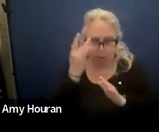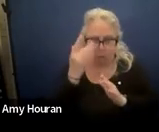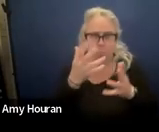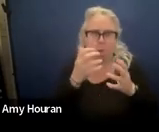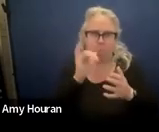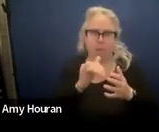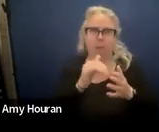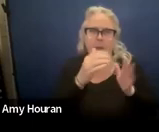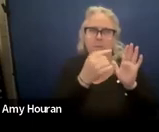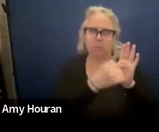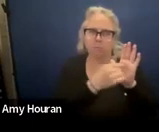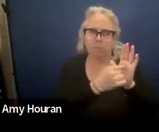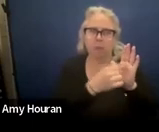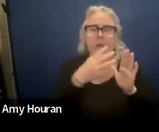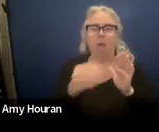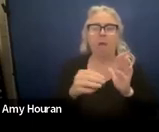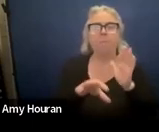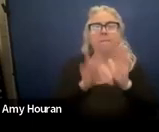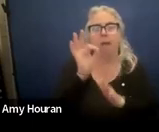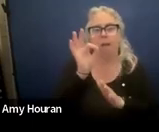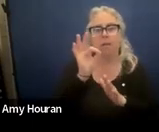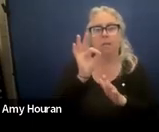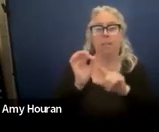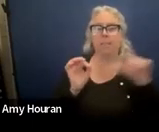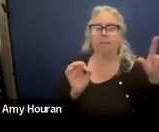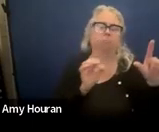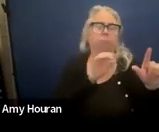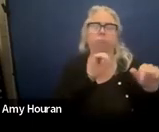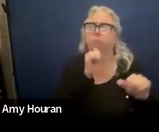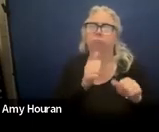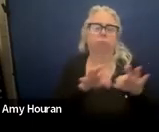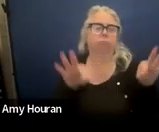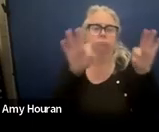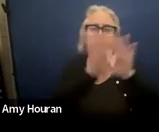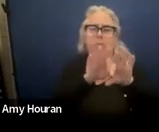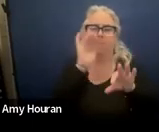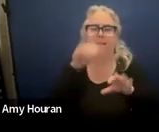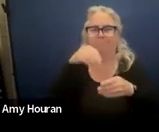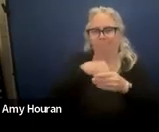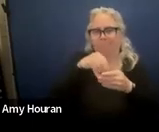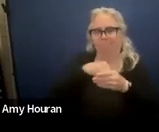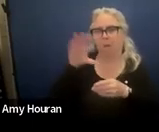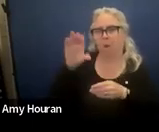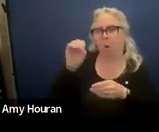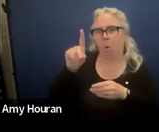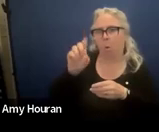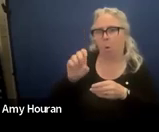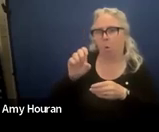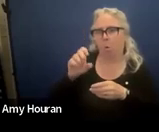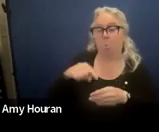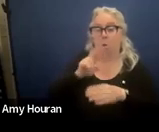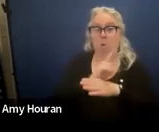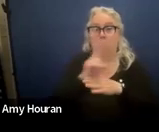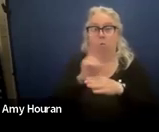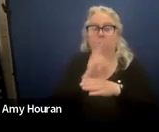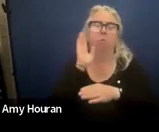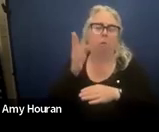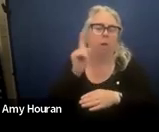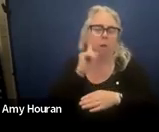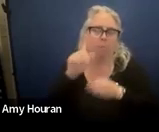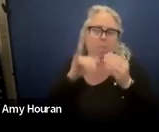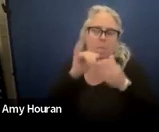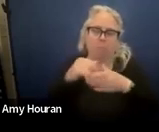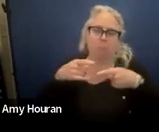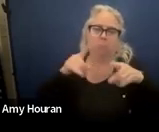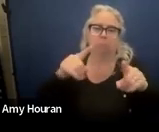the findings on the left side are not important that's just an internal code that we use you'll hear about them during the review